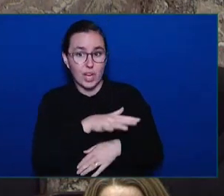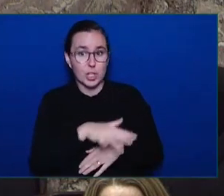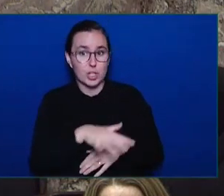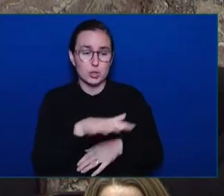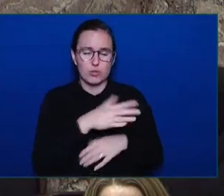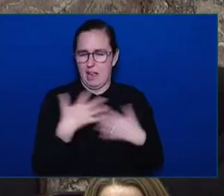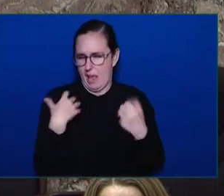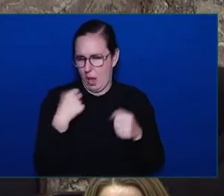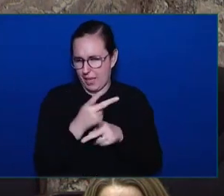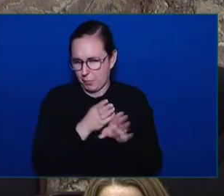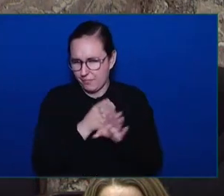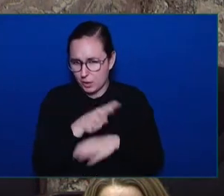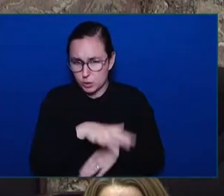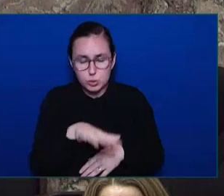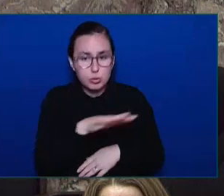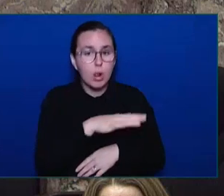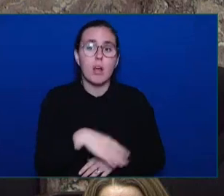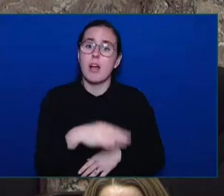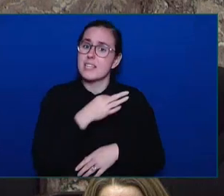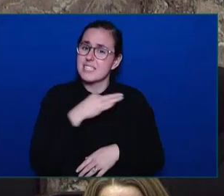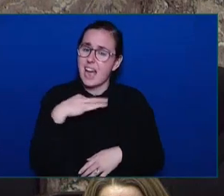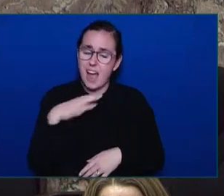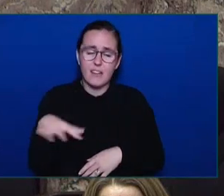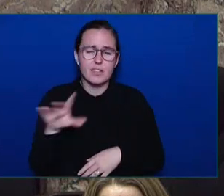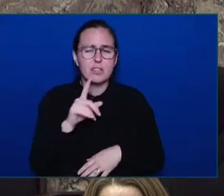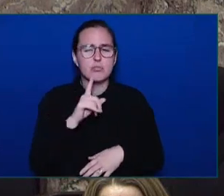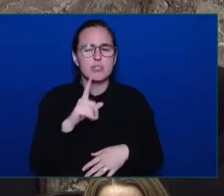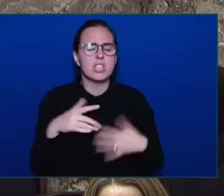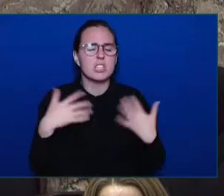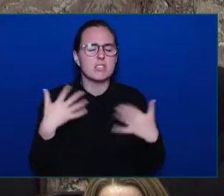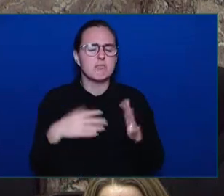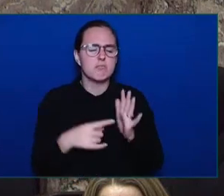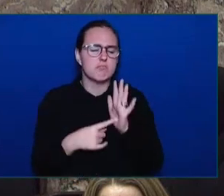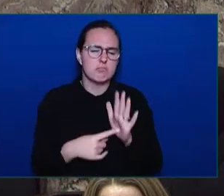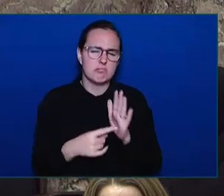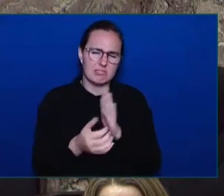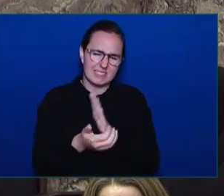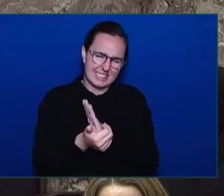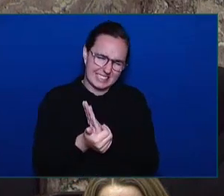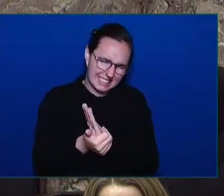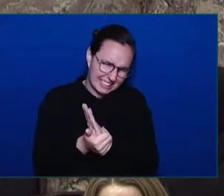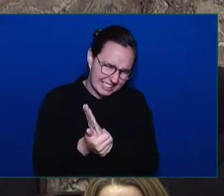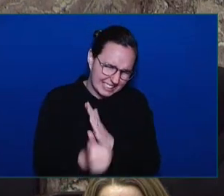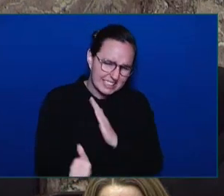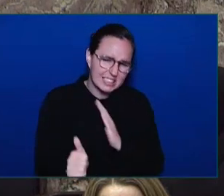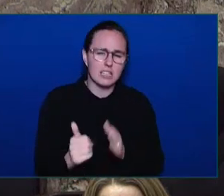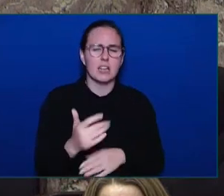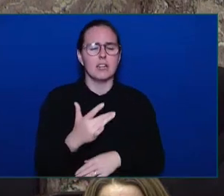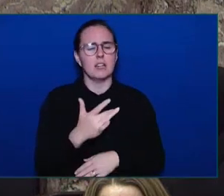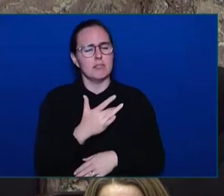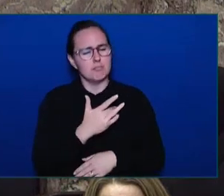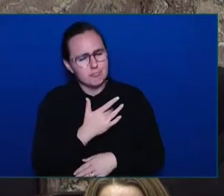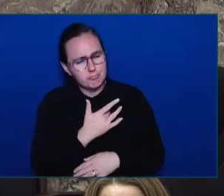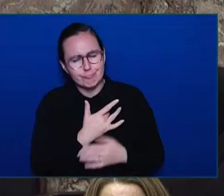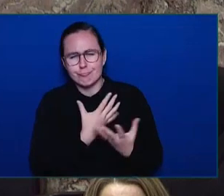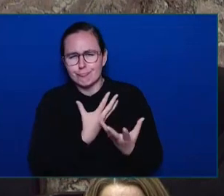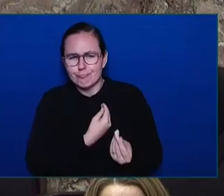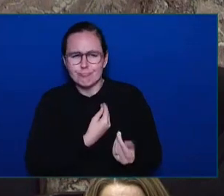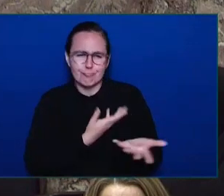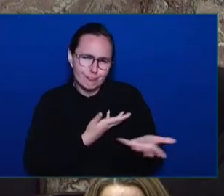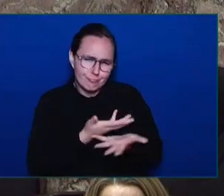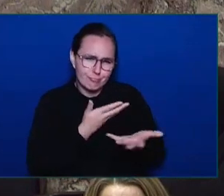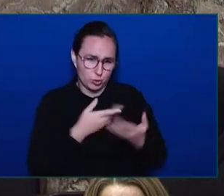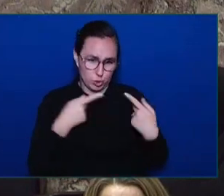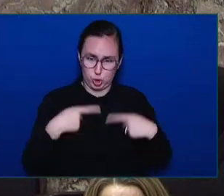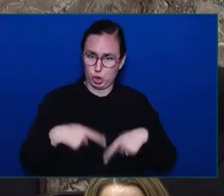extraordinary compassion, under the most challenging of circumstances, two public health emergencies, two public concurrently,